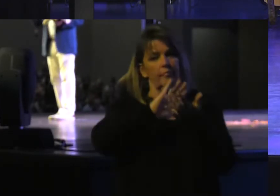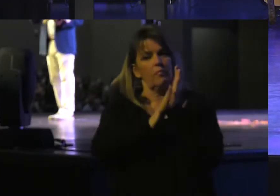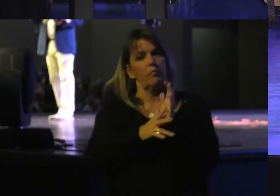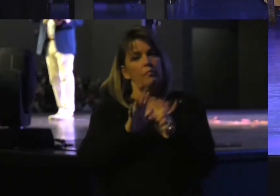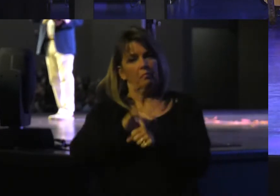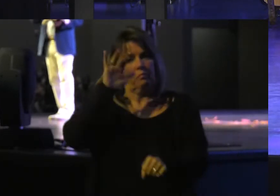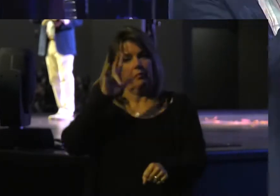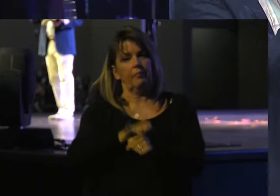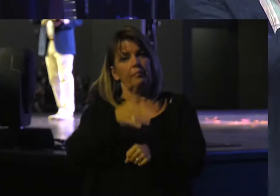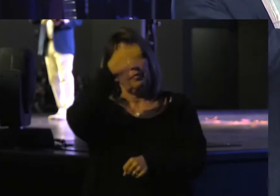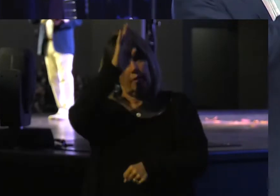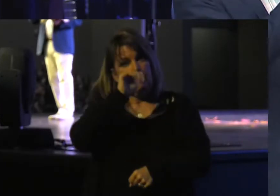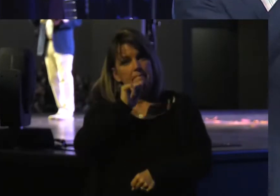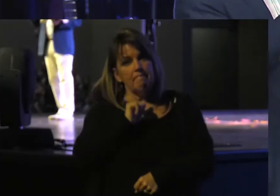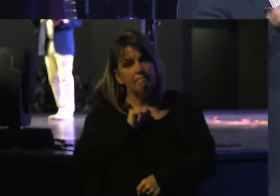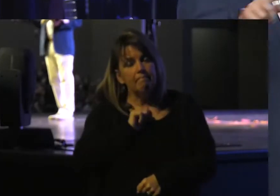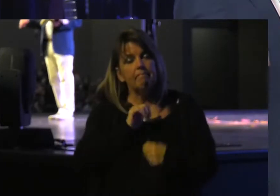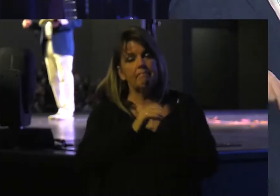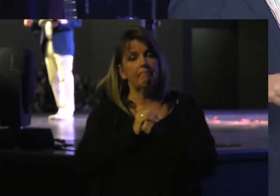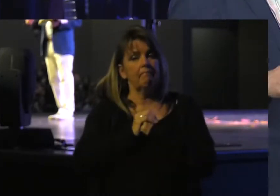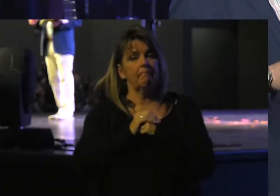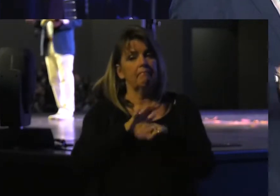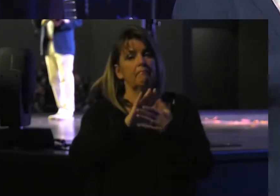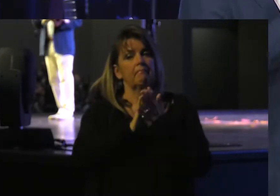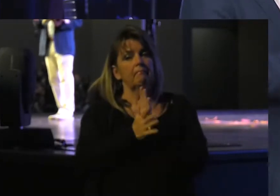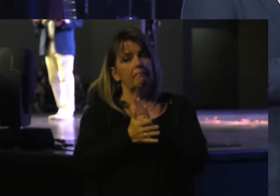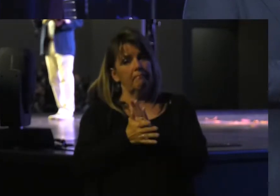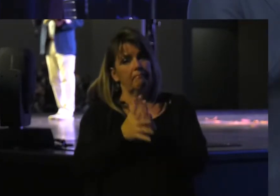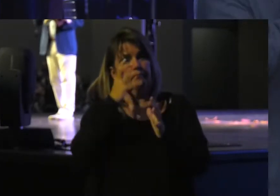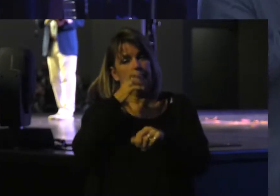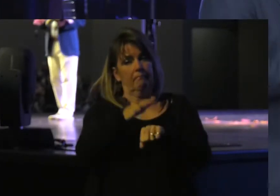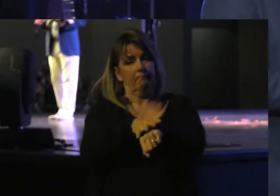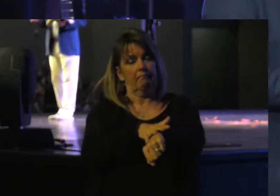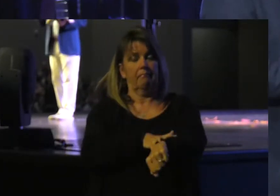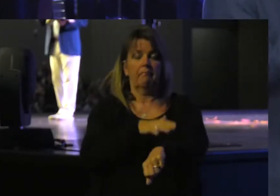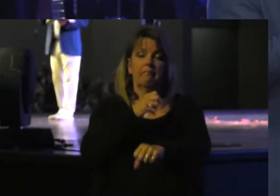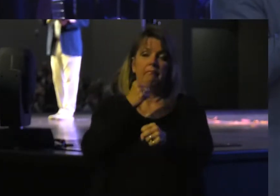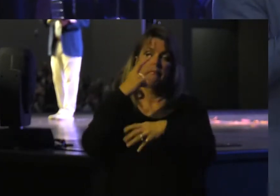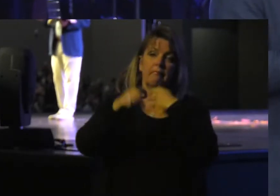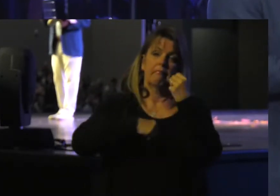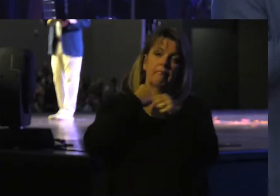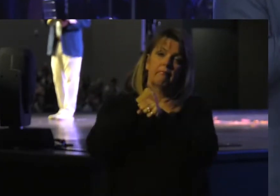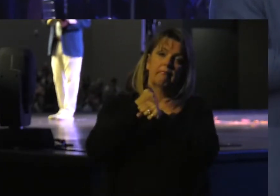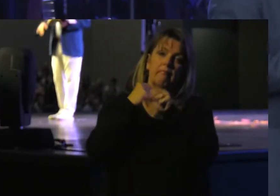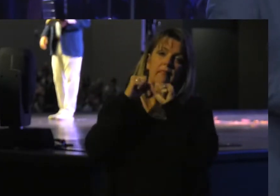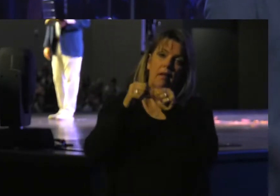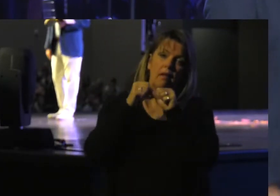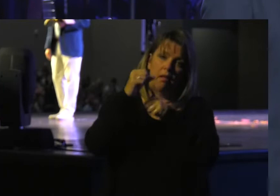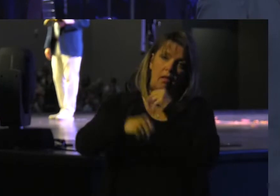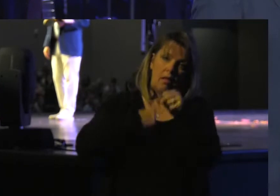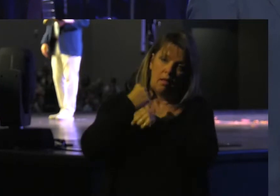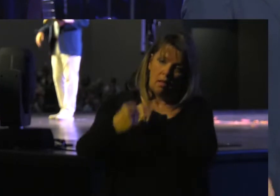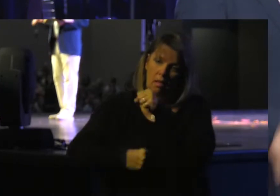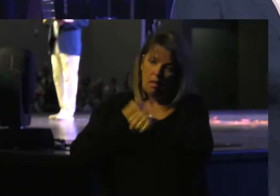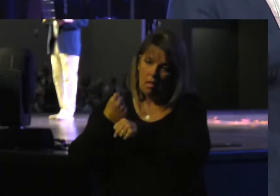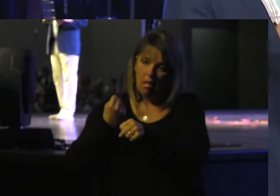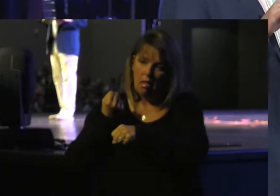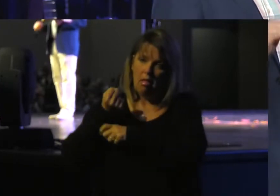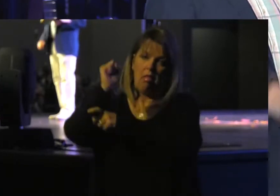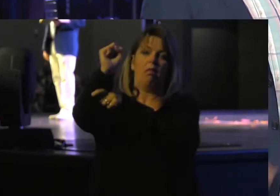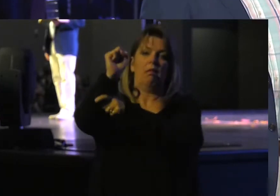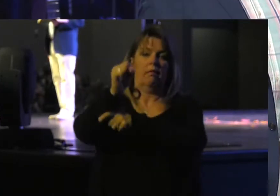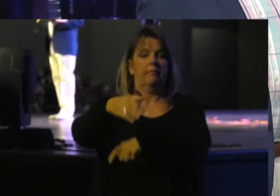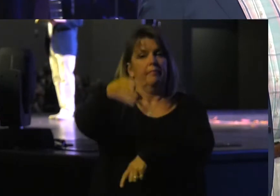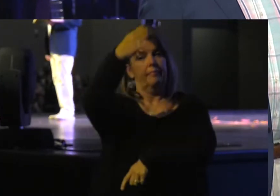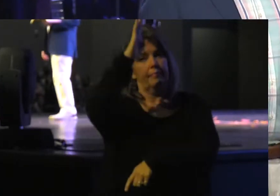opposite. God is patient and slow to anger. But years and years of rebellion against God had led